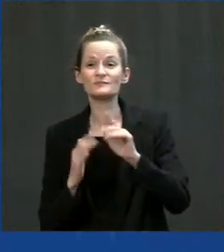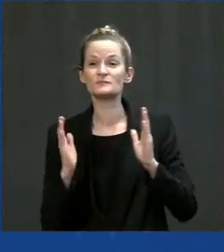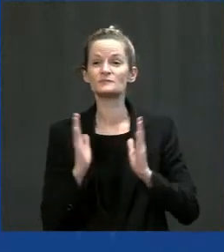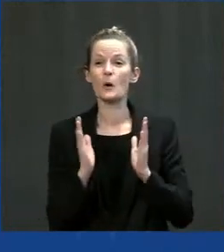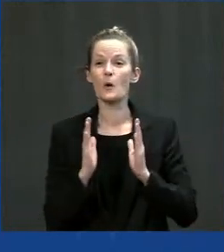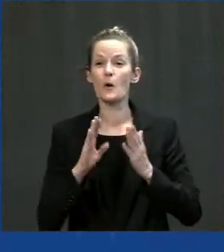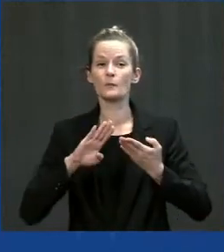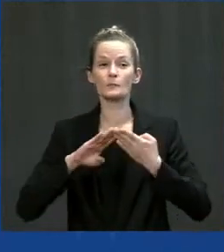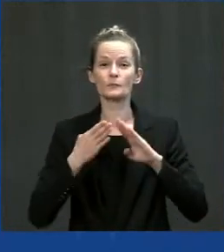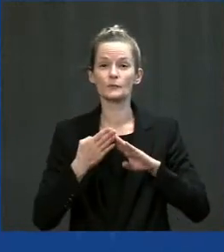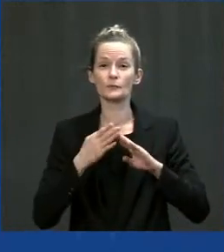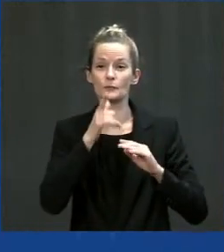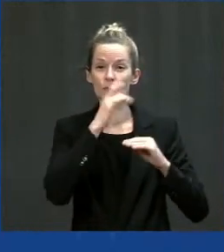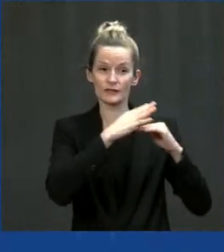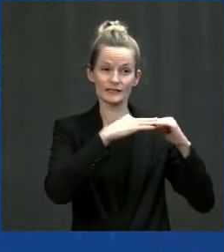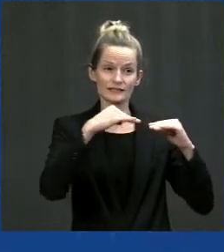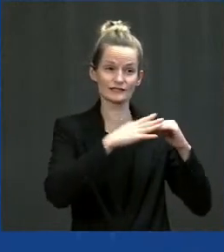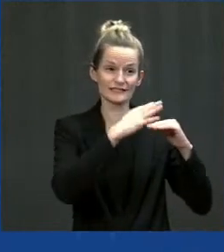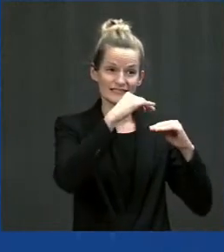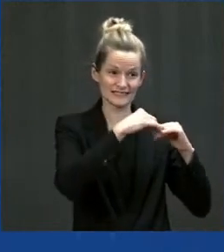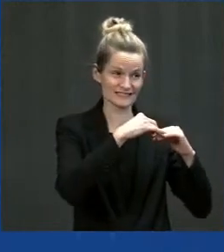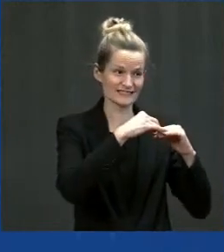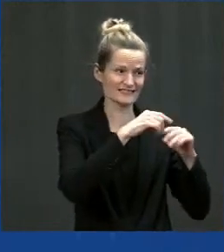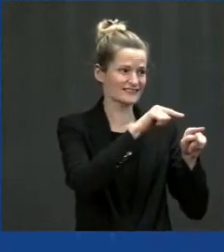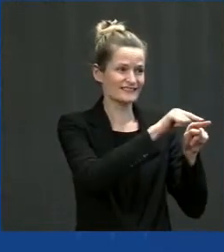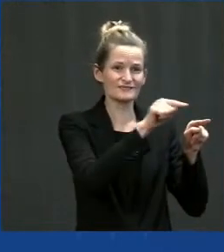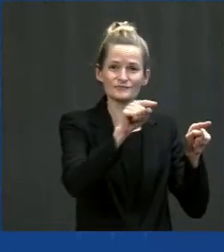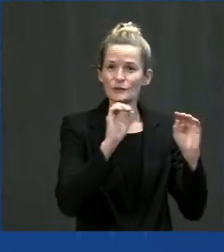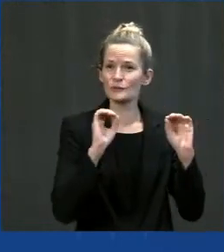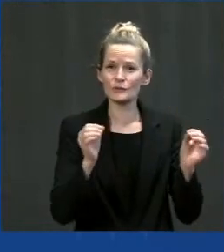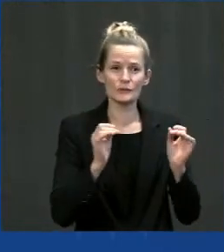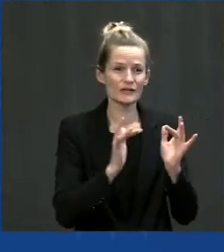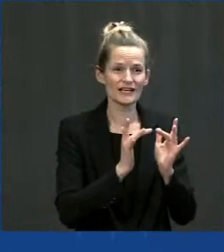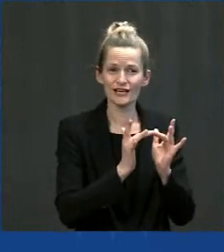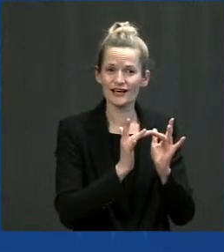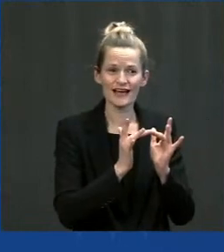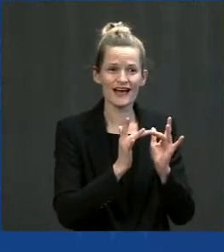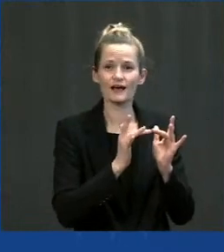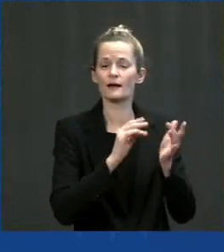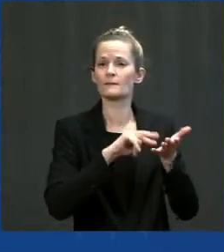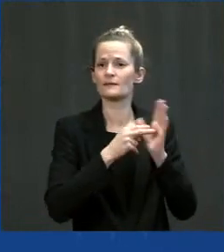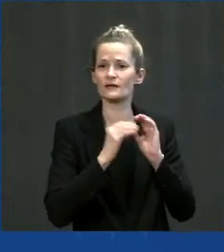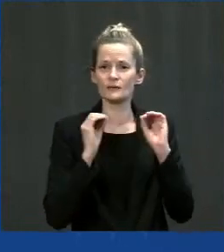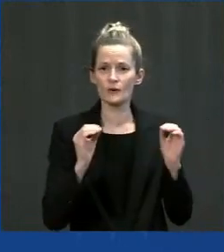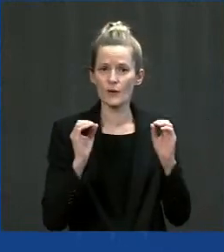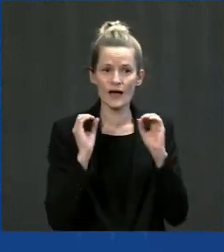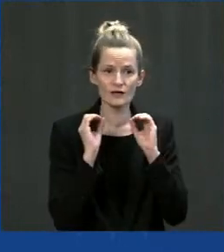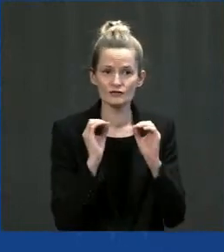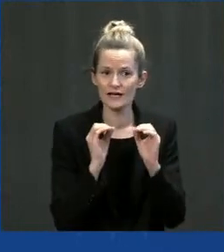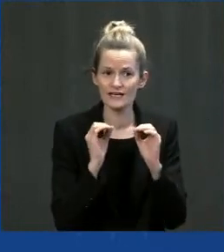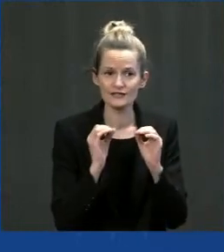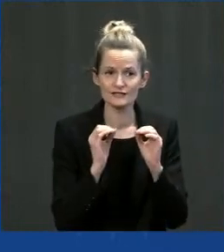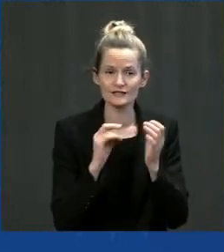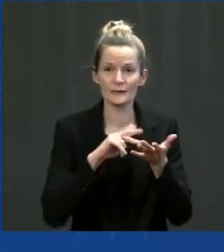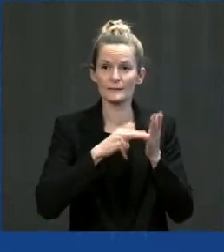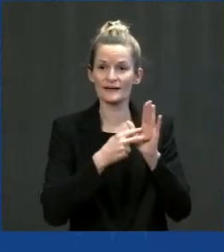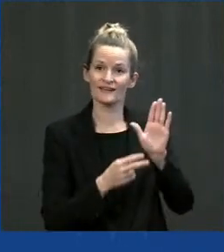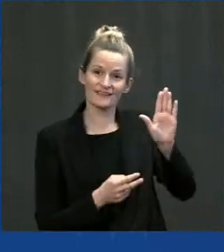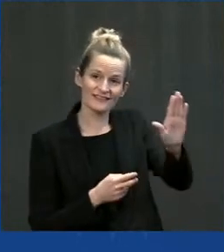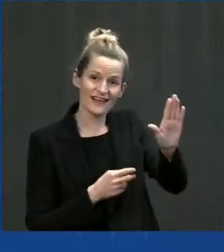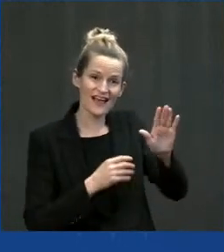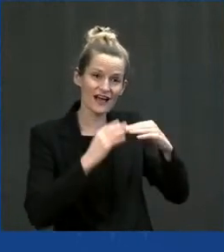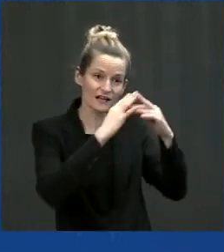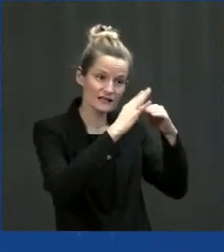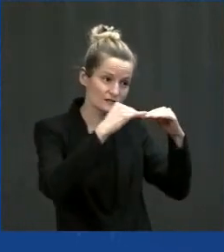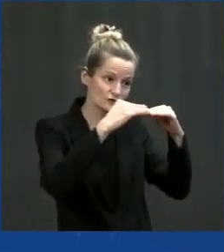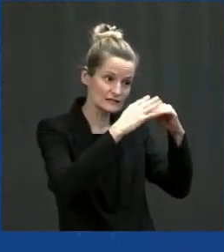don't have broadband and a chance to succeed in the new economy, that means Cherokee life ways and culture and our language withers on the